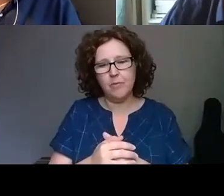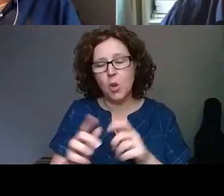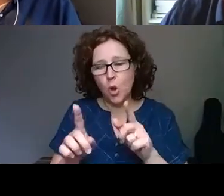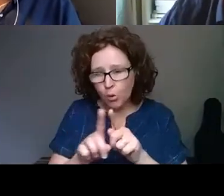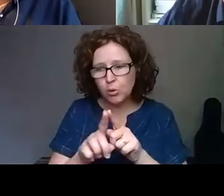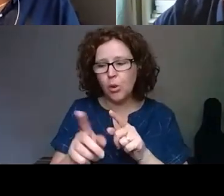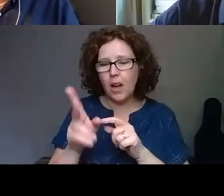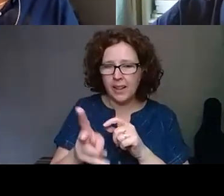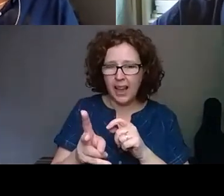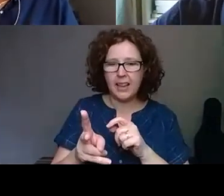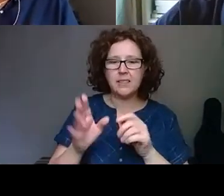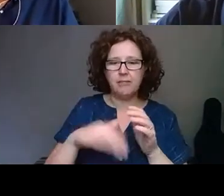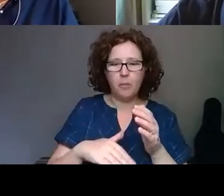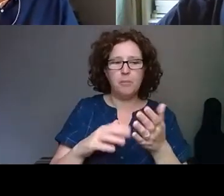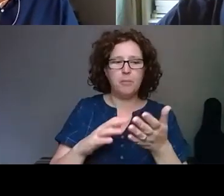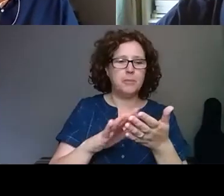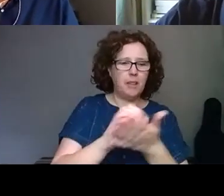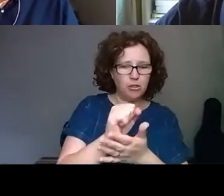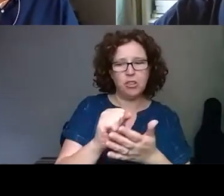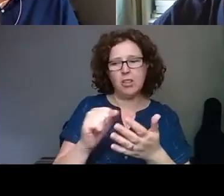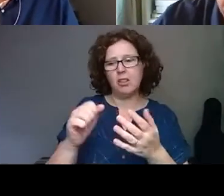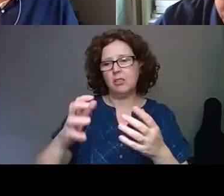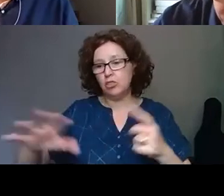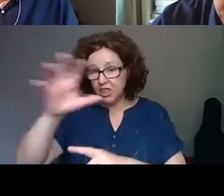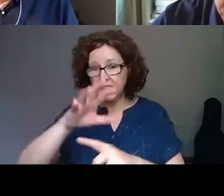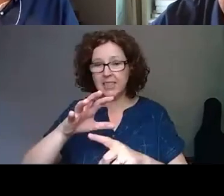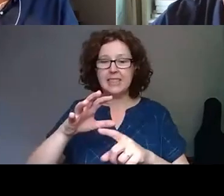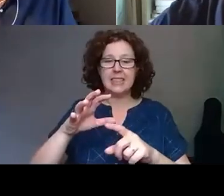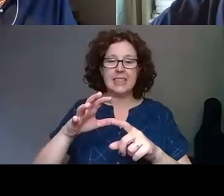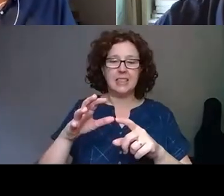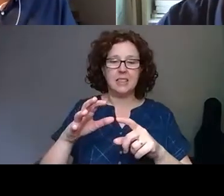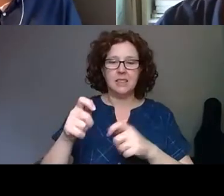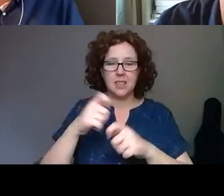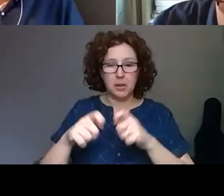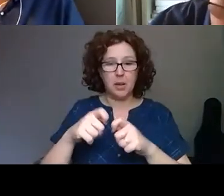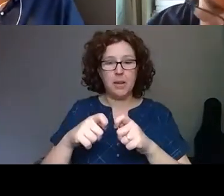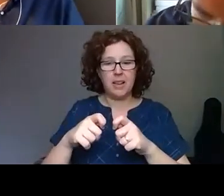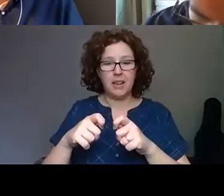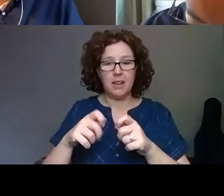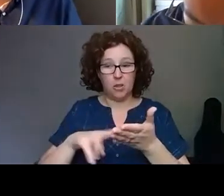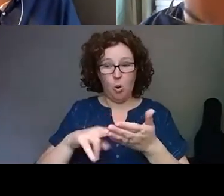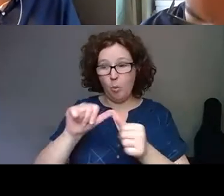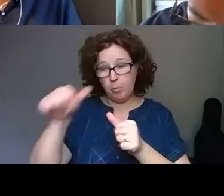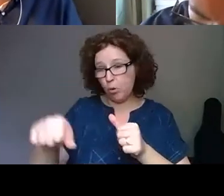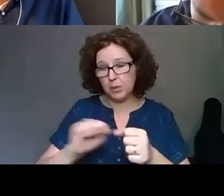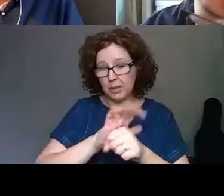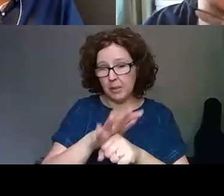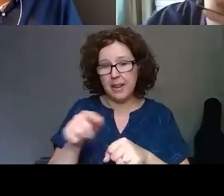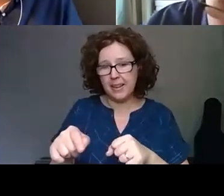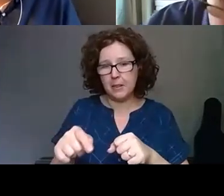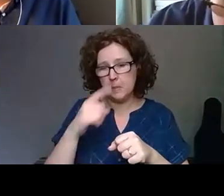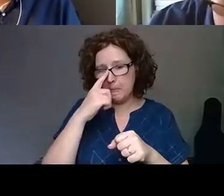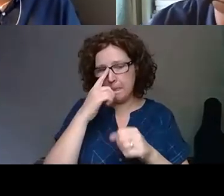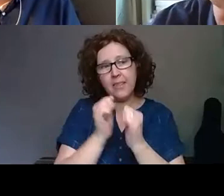again, cultures and regions, which is becoming the norm of the post pandemic world, the value of Times